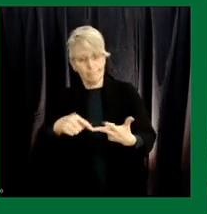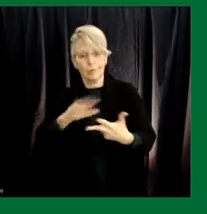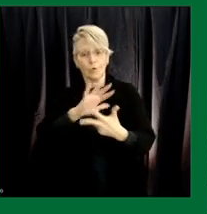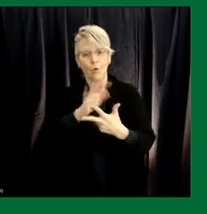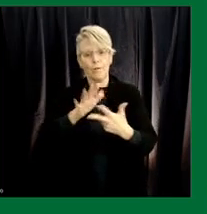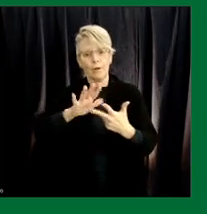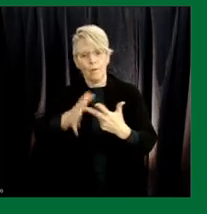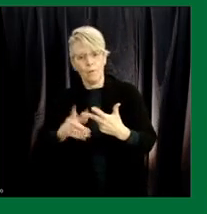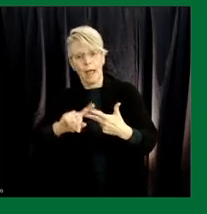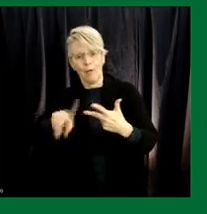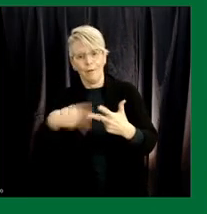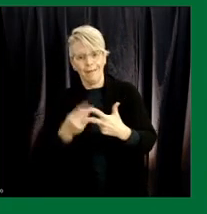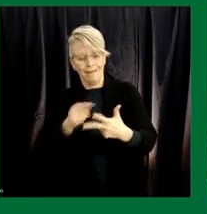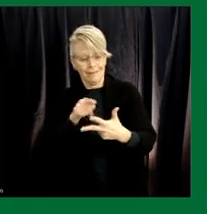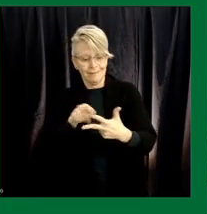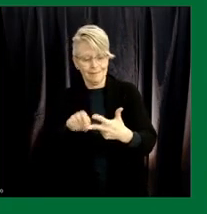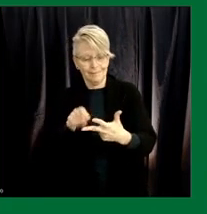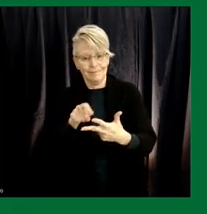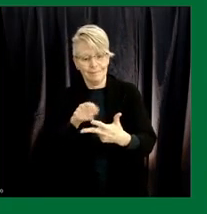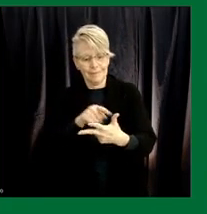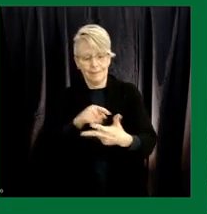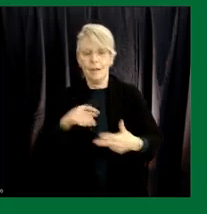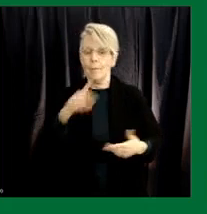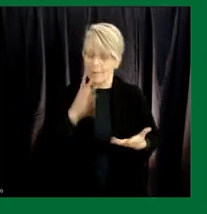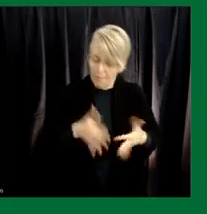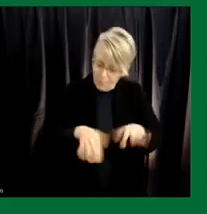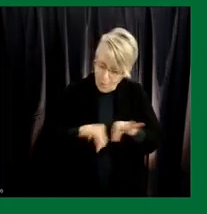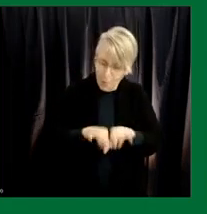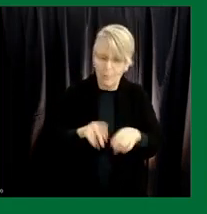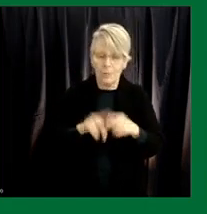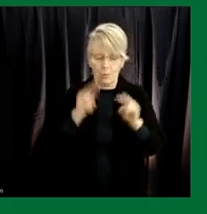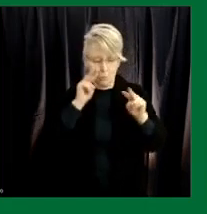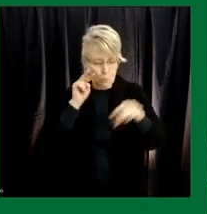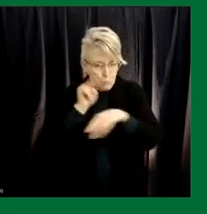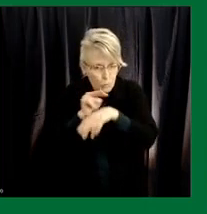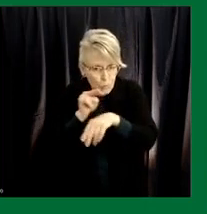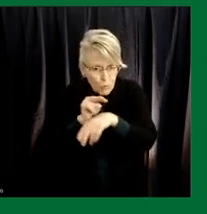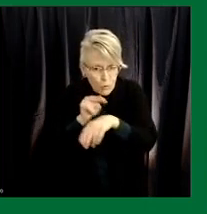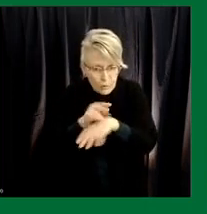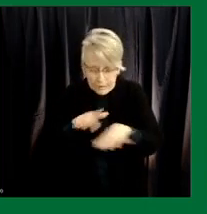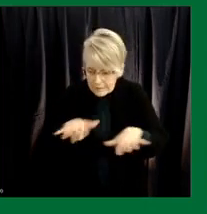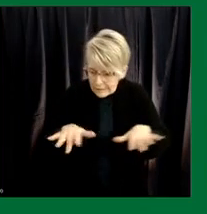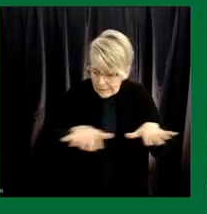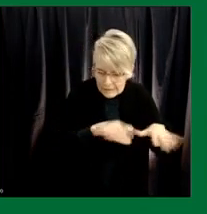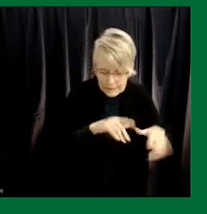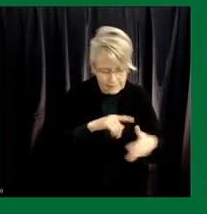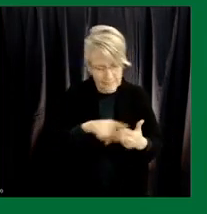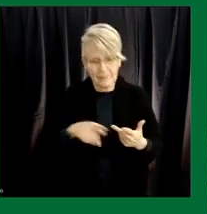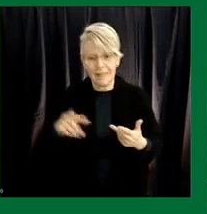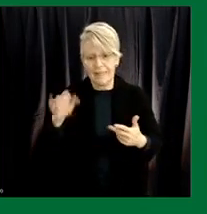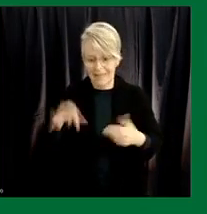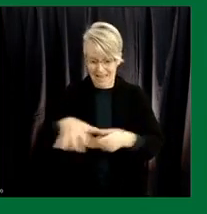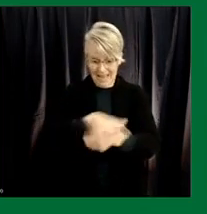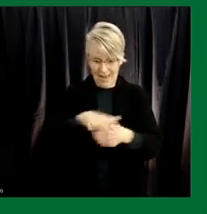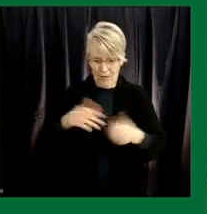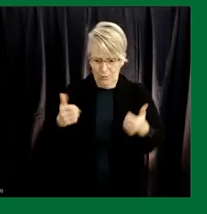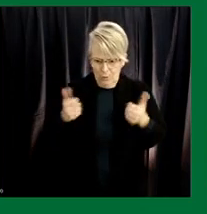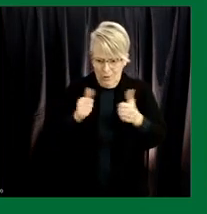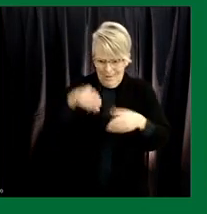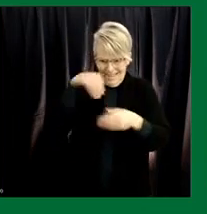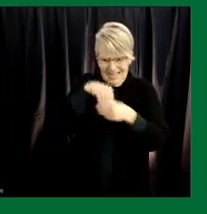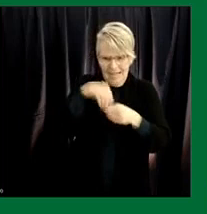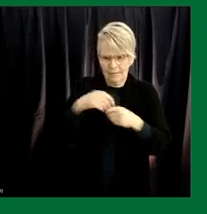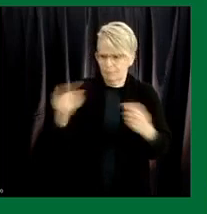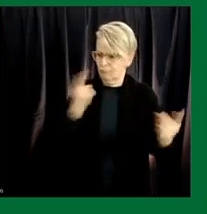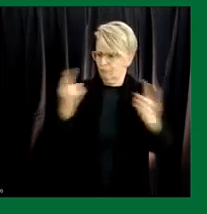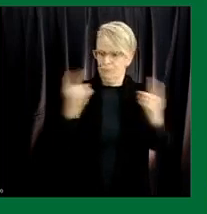strains but it becomes even more important to pay attention to those so settings which are crowded which are indoors uh